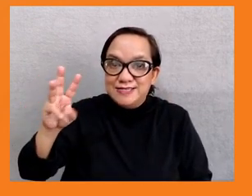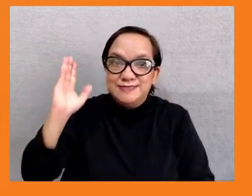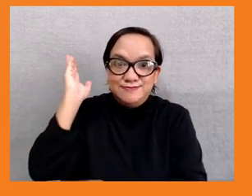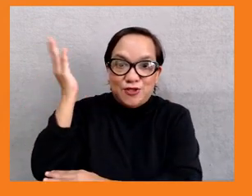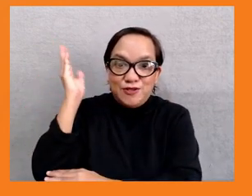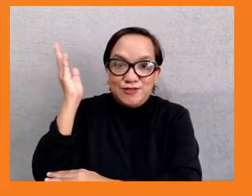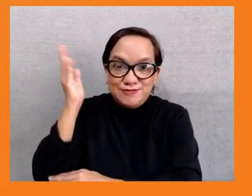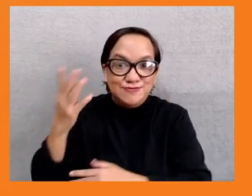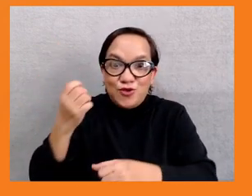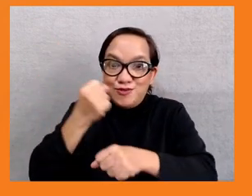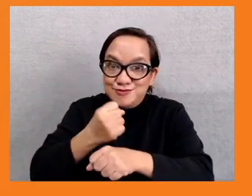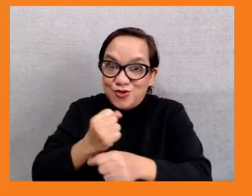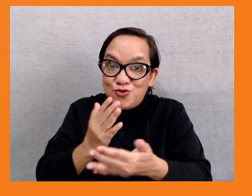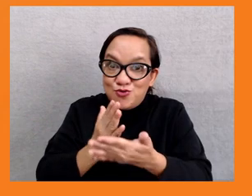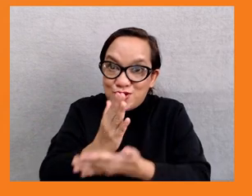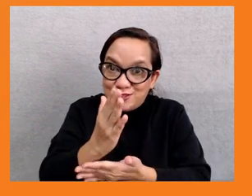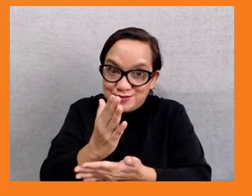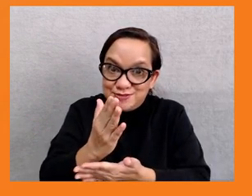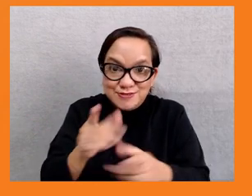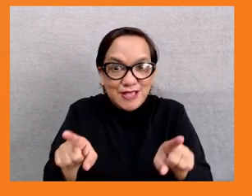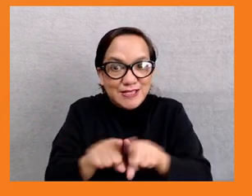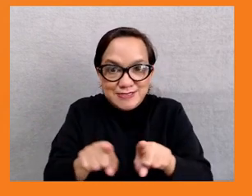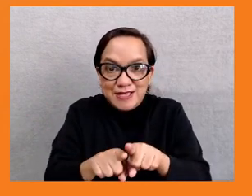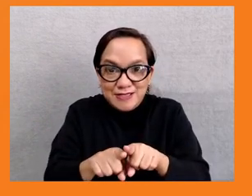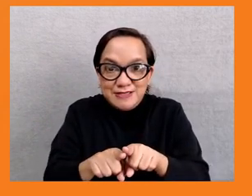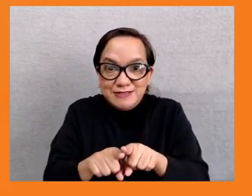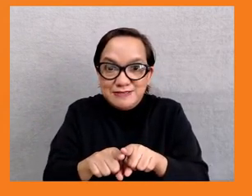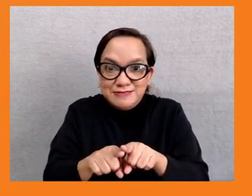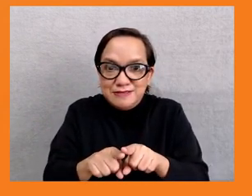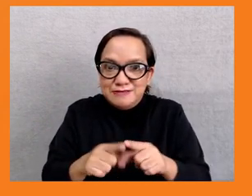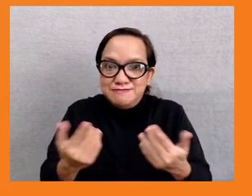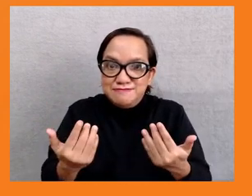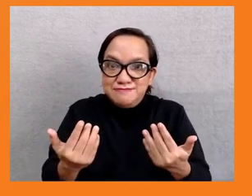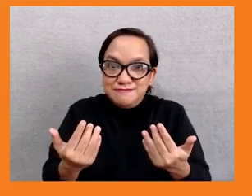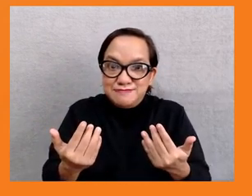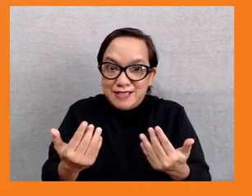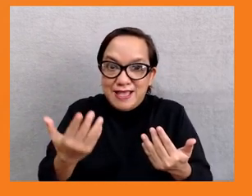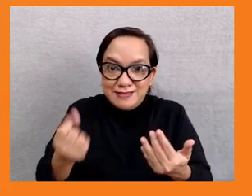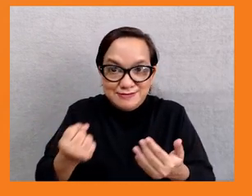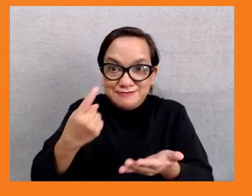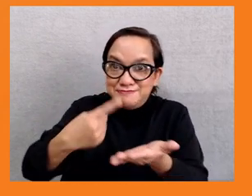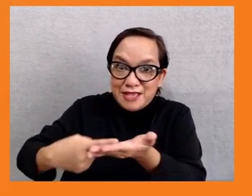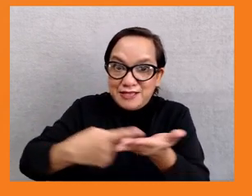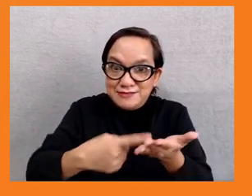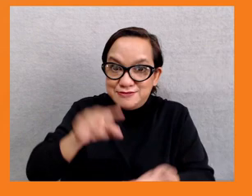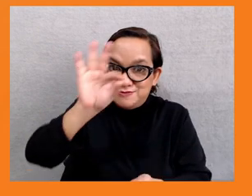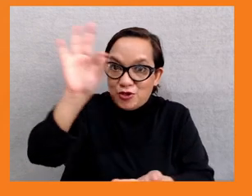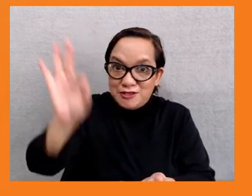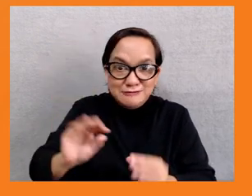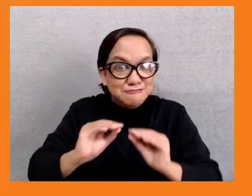were personally quite alarming for me, particularly around debt servicing and austerity. So, clearly, a lot to learn from this.